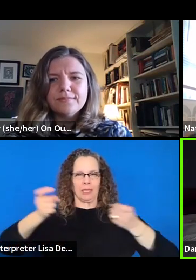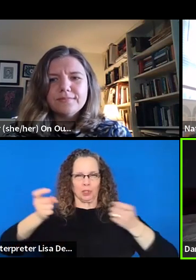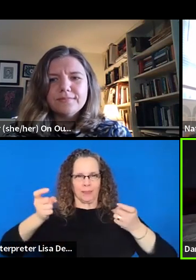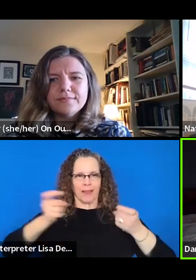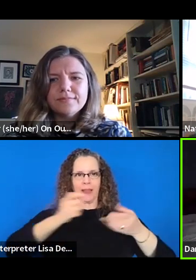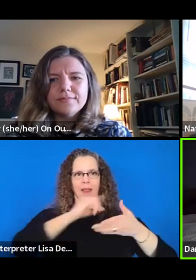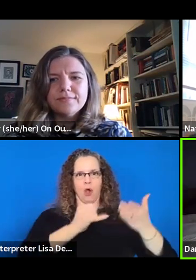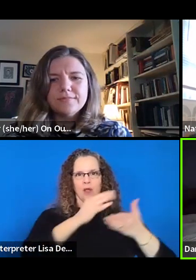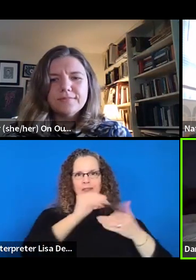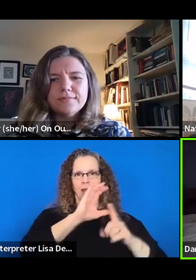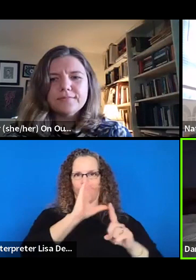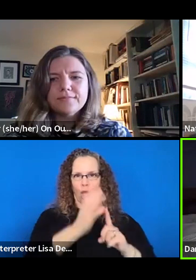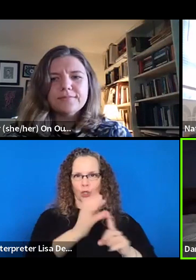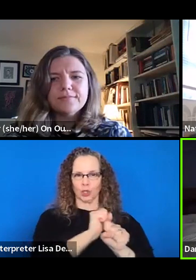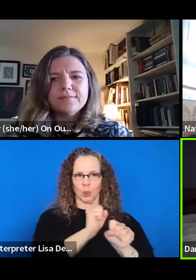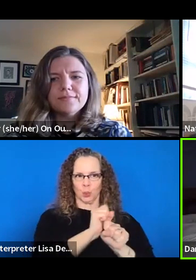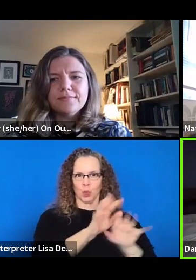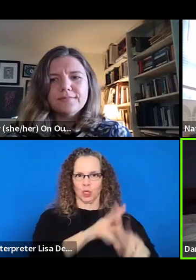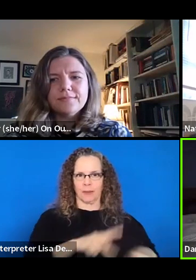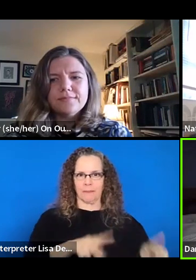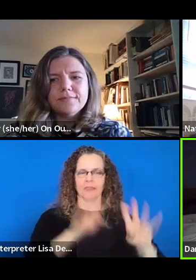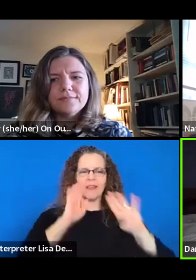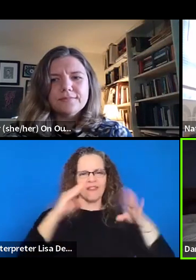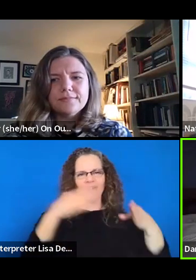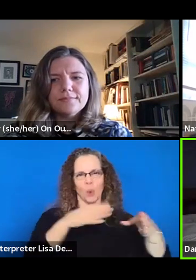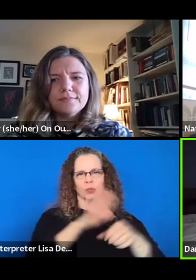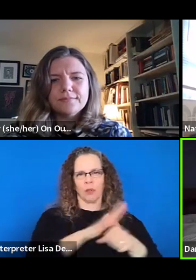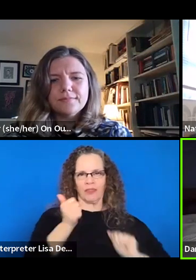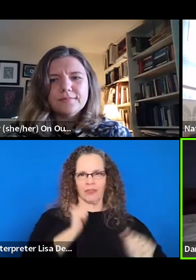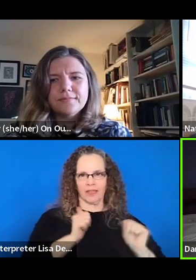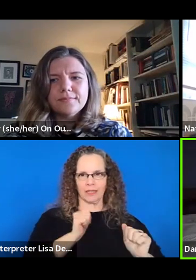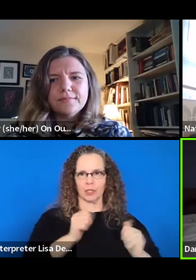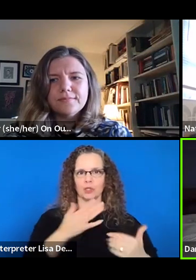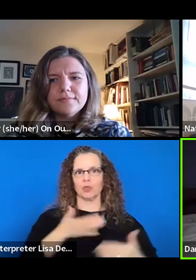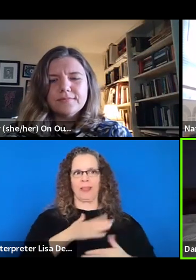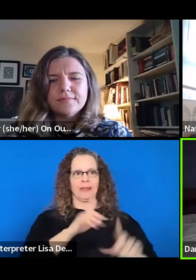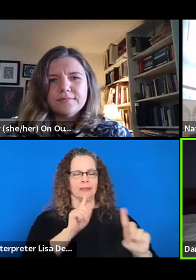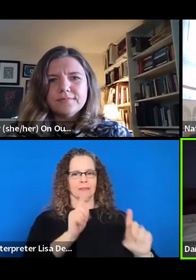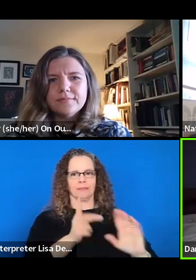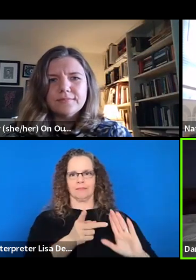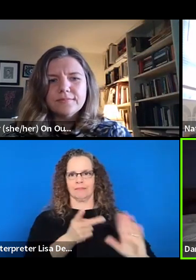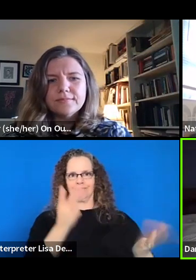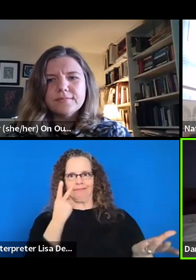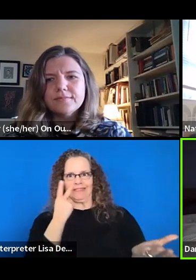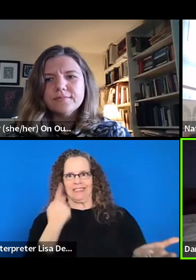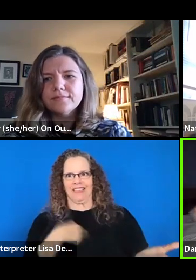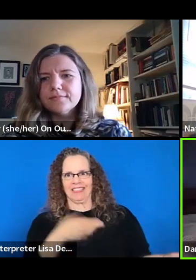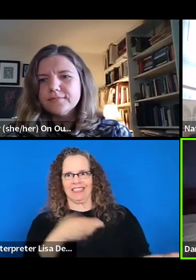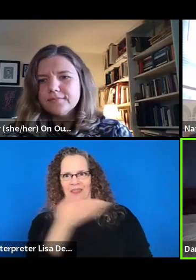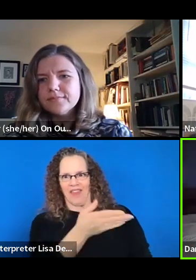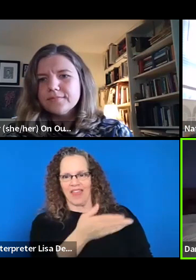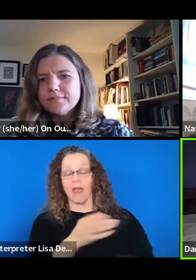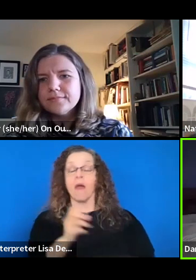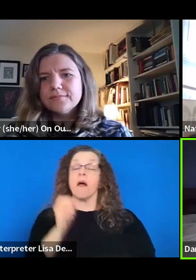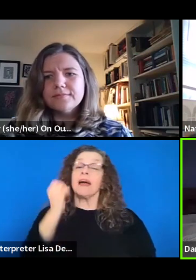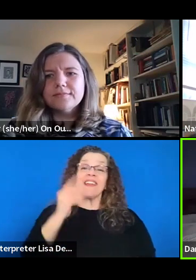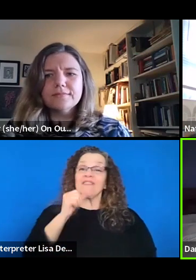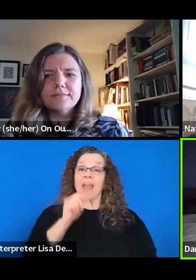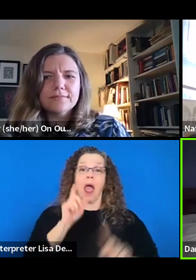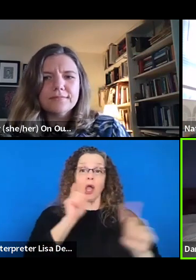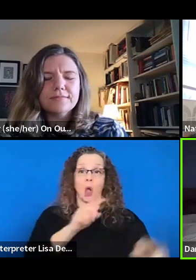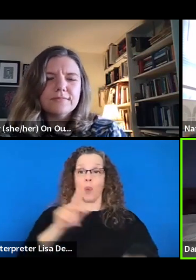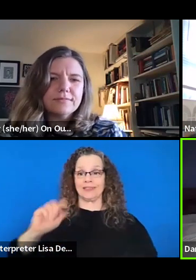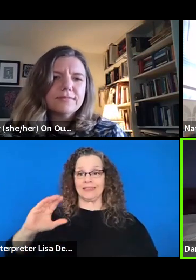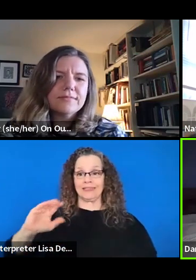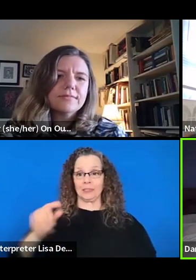workplaces focusing on theater. So, uh, check us out there. We would love to see you. Um, or if you're not going to be at TCG or can't